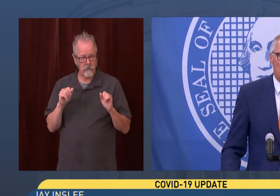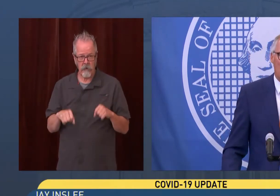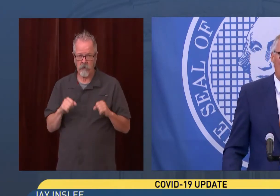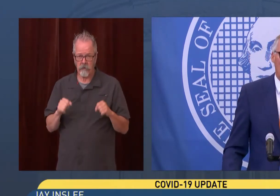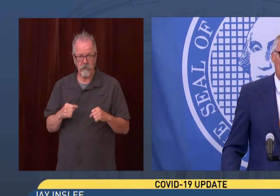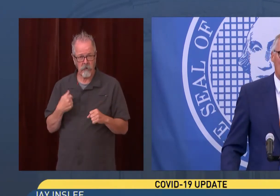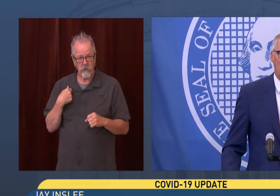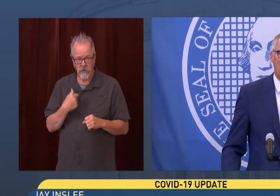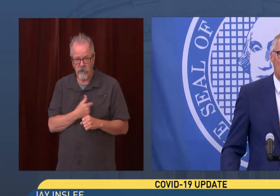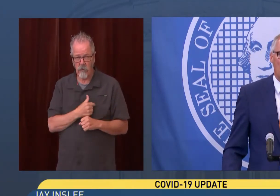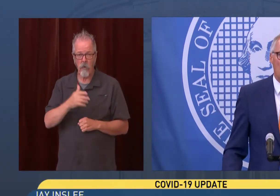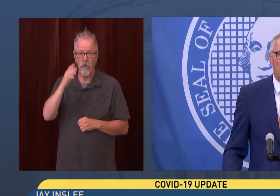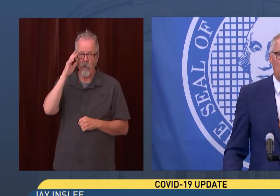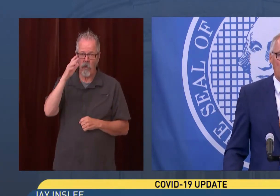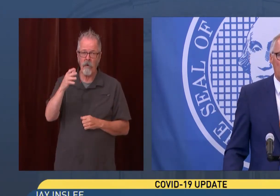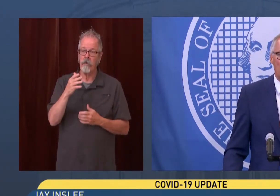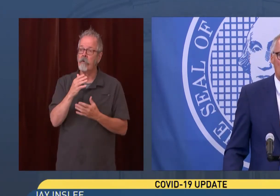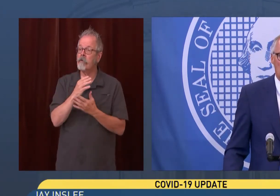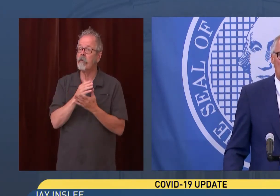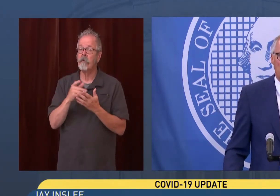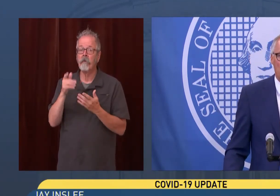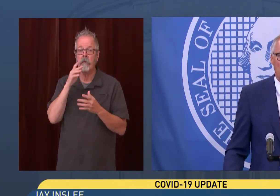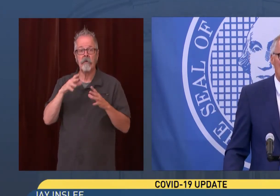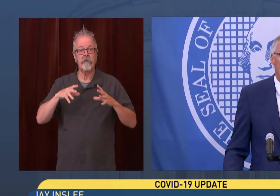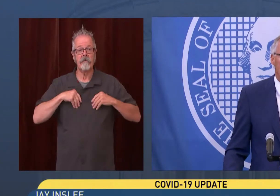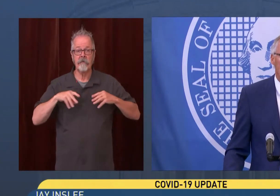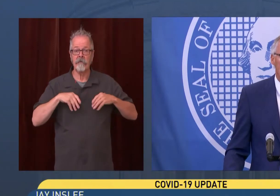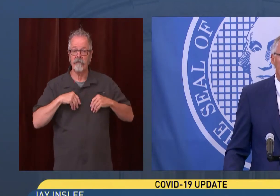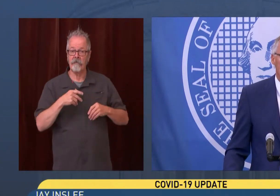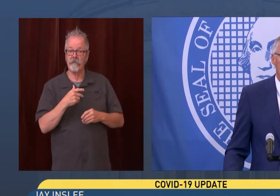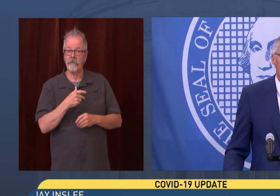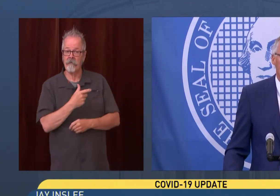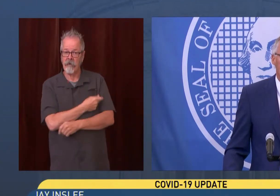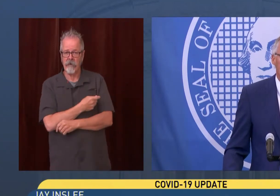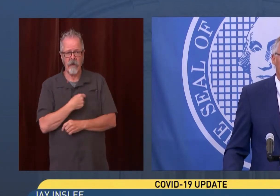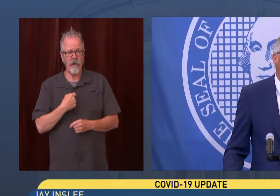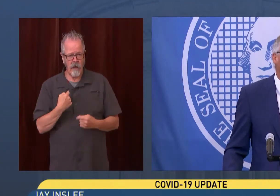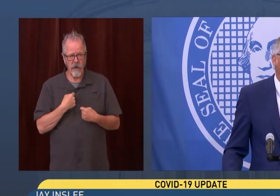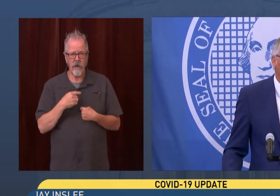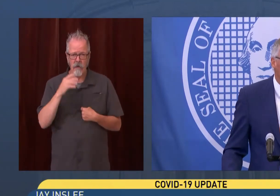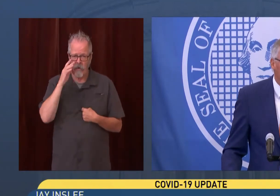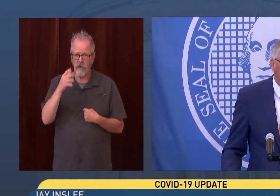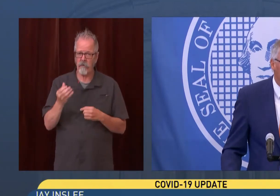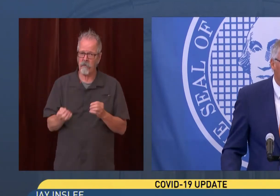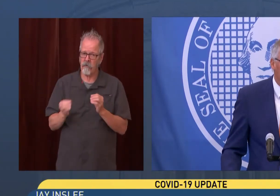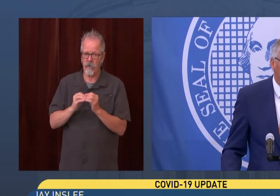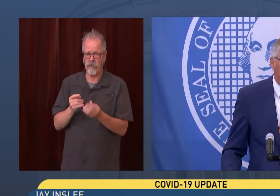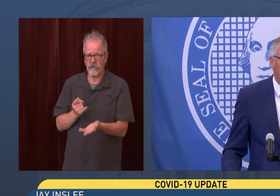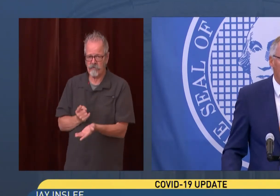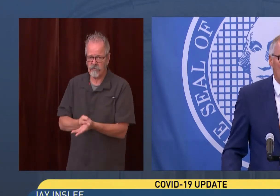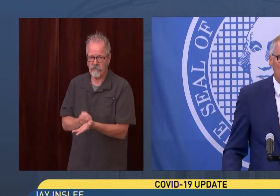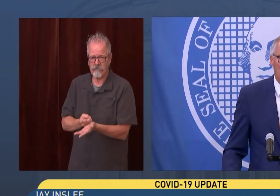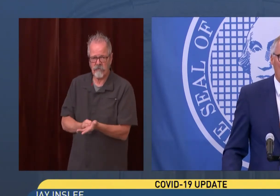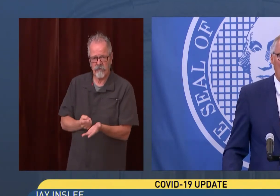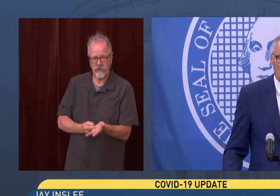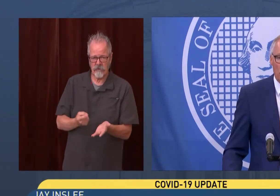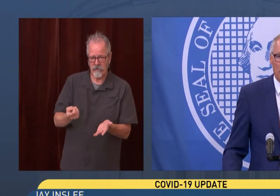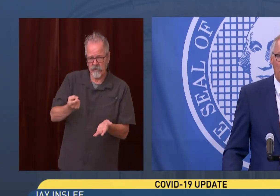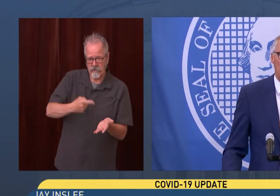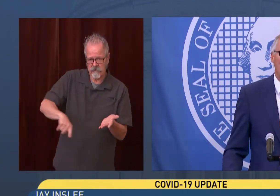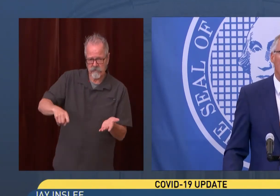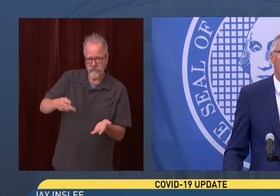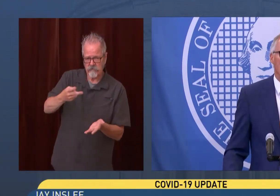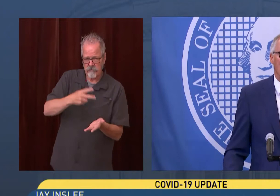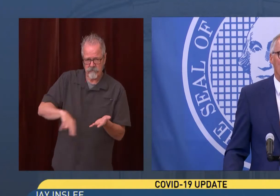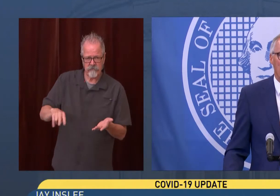rate. Now, as I've indicated, we are going to be considering doing some things in the, in the upcoming weeks that we will believe will